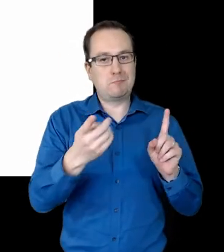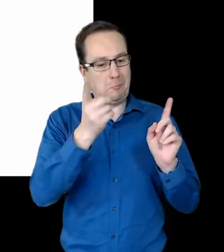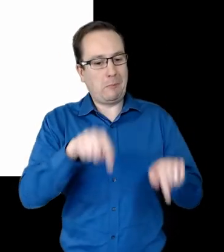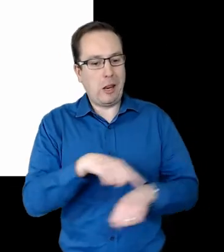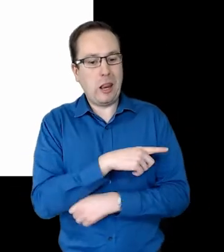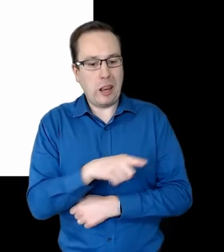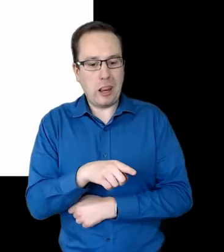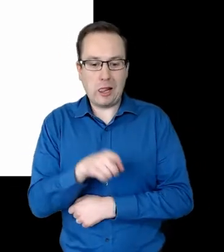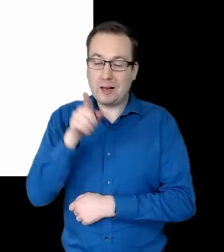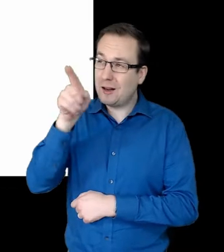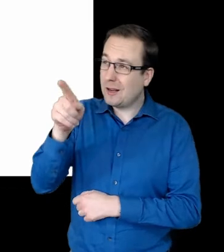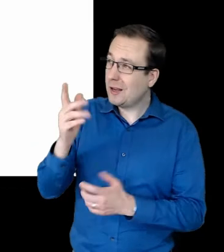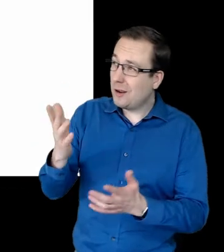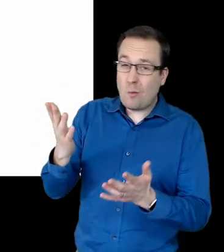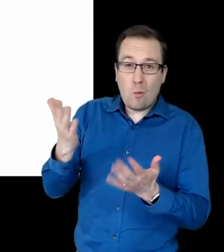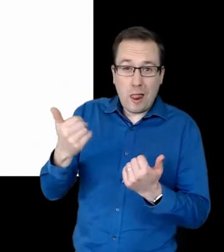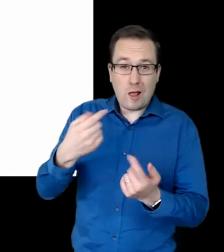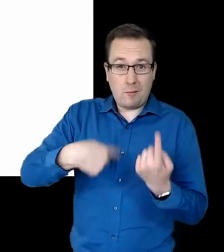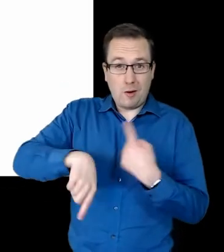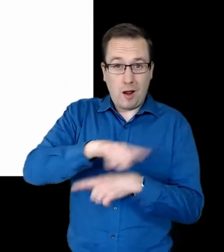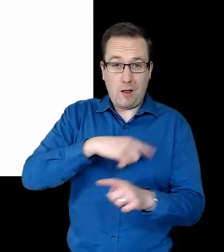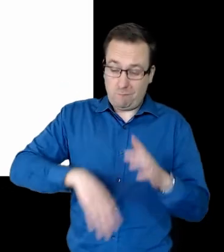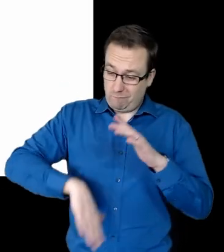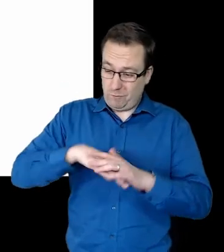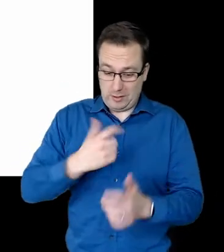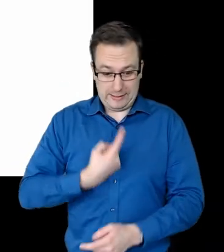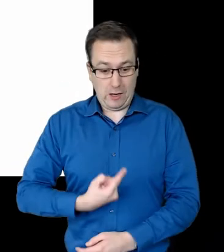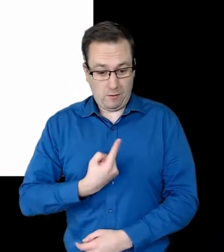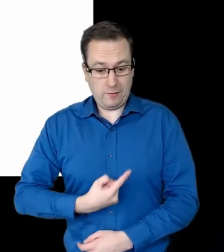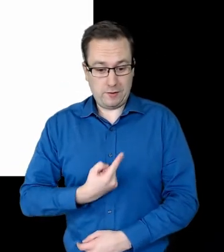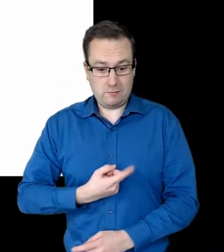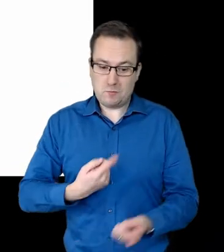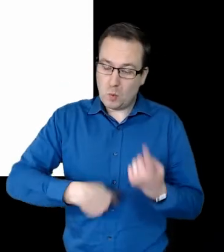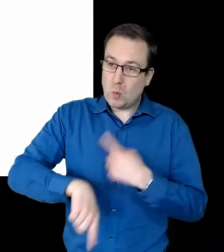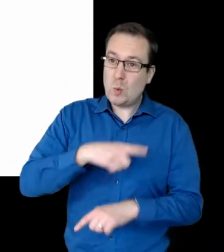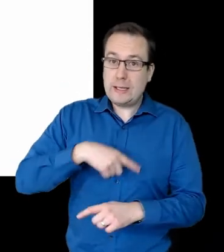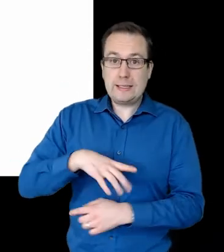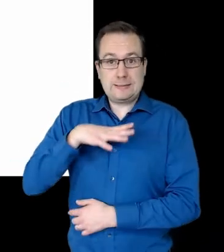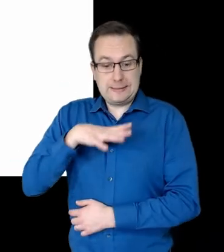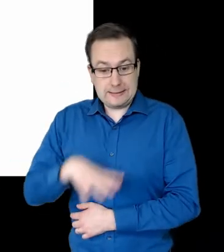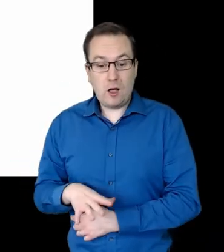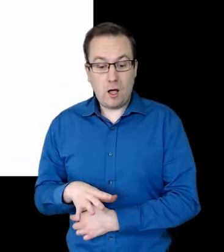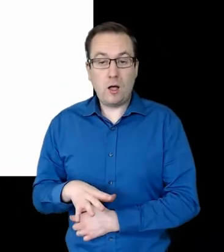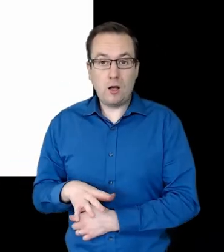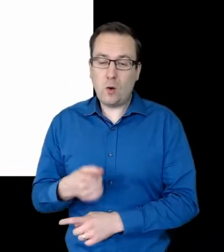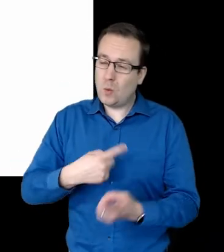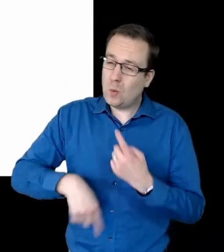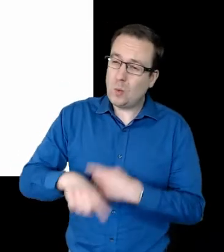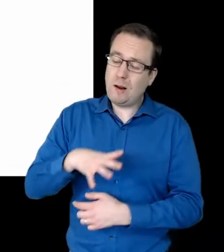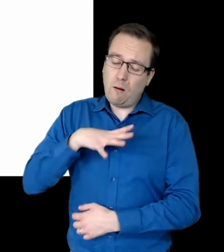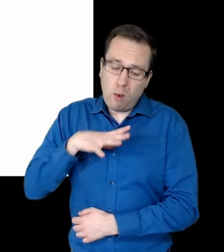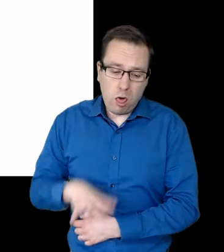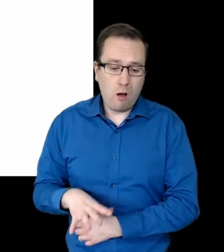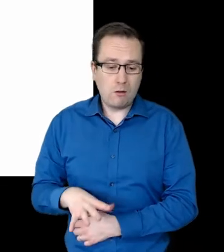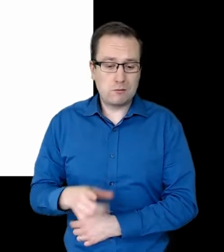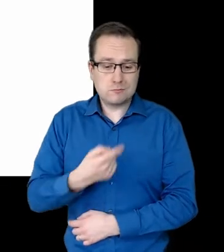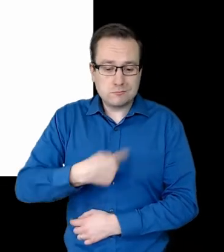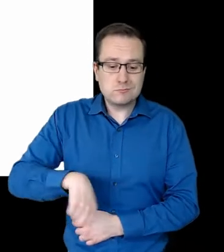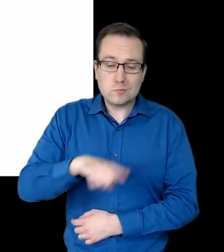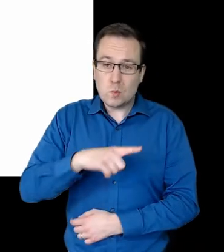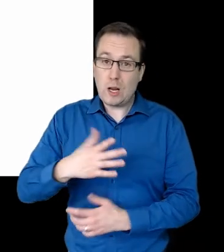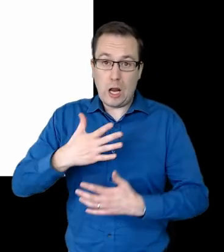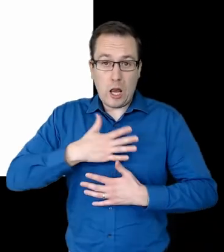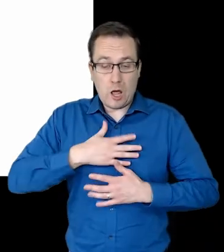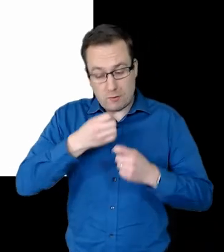God welcomes the fullness of who we are. We are people who desire, who long, who practice